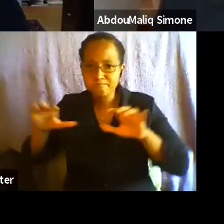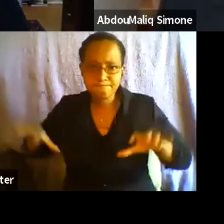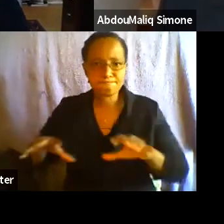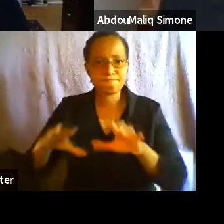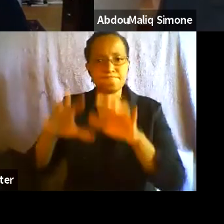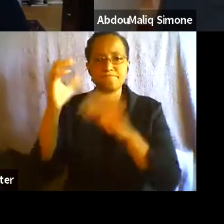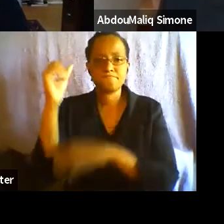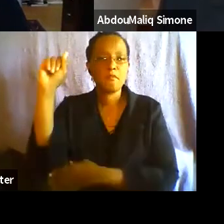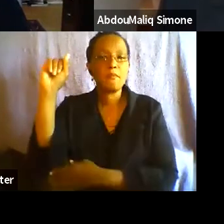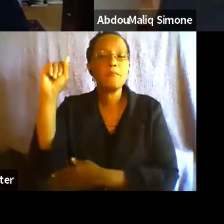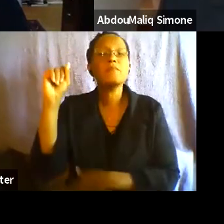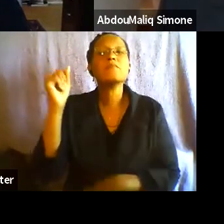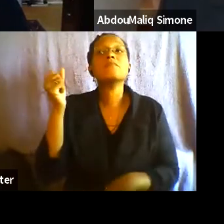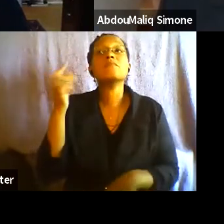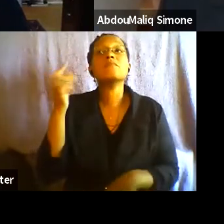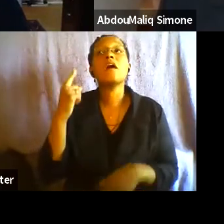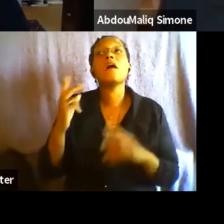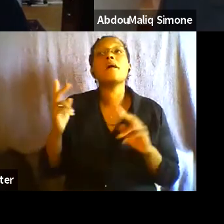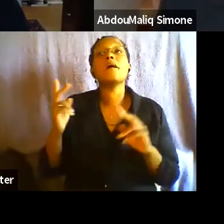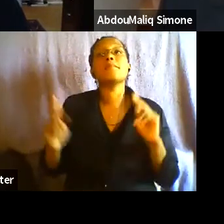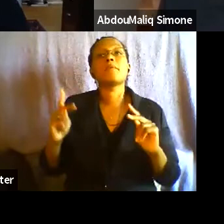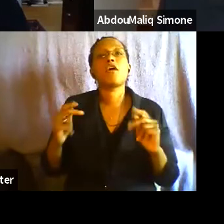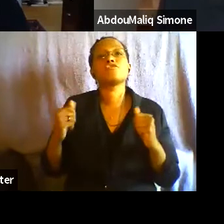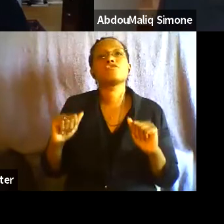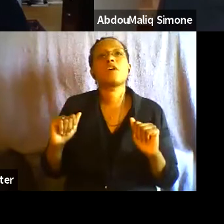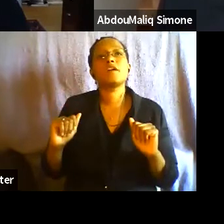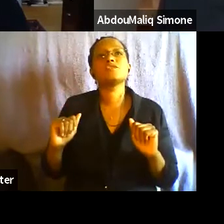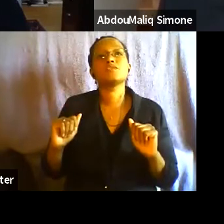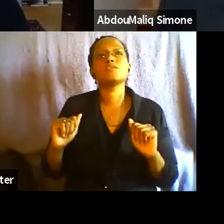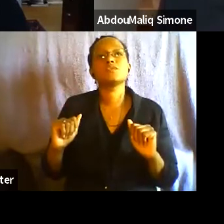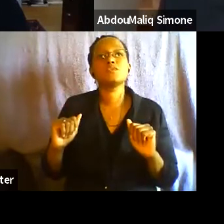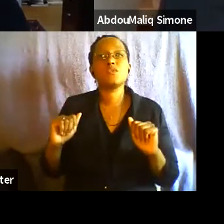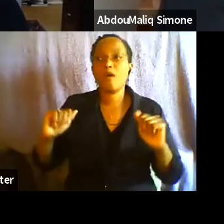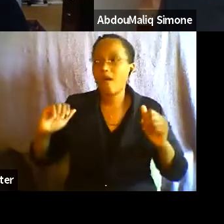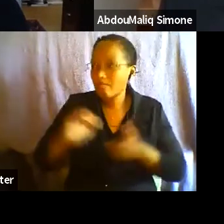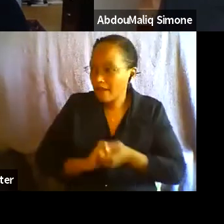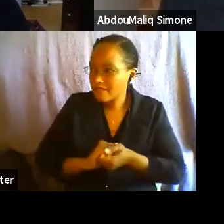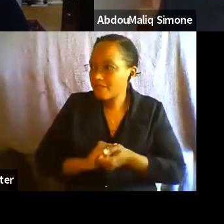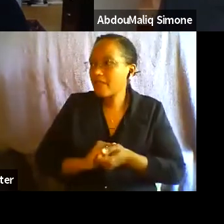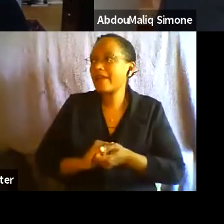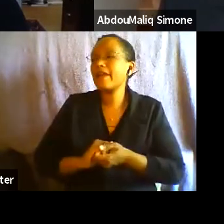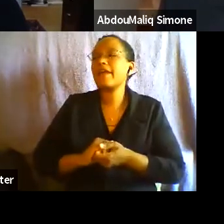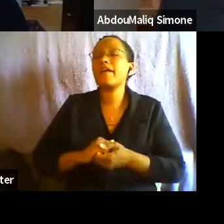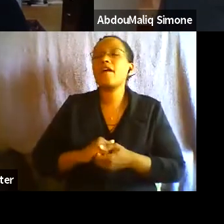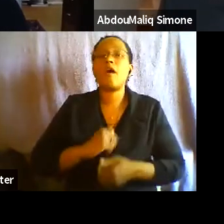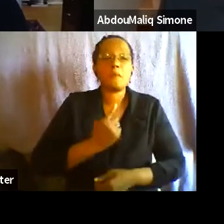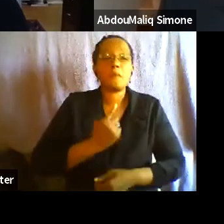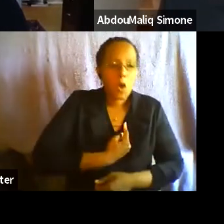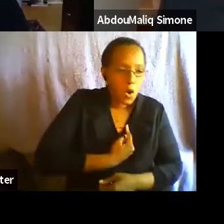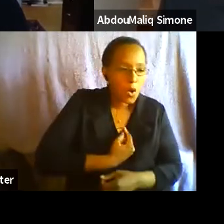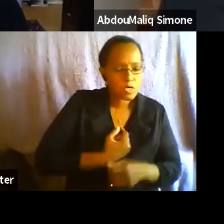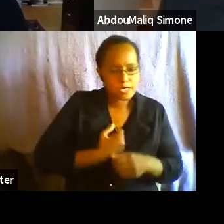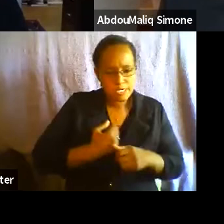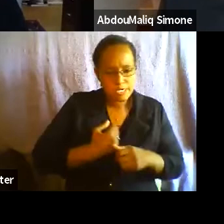people are trying to create autonomously, collectively, sort of what they need to survive and thrive.